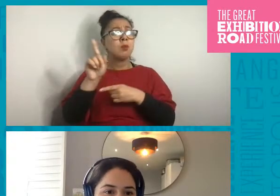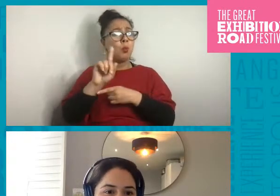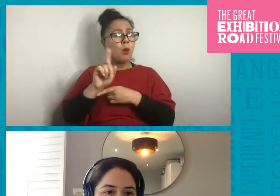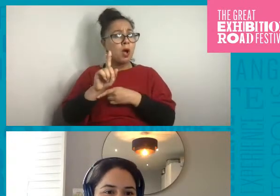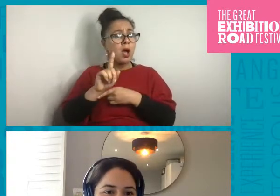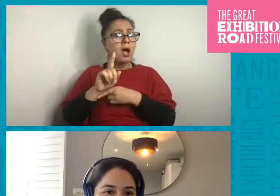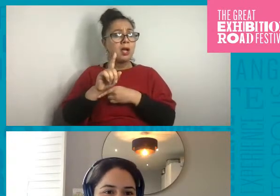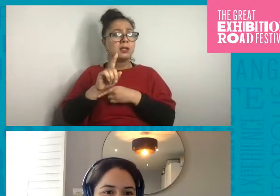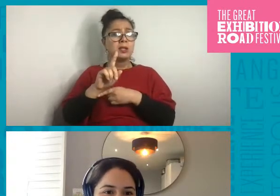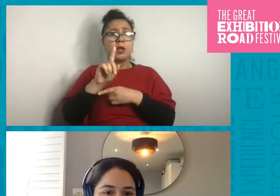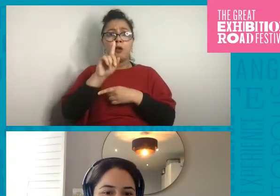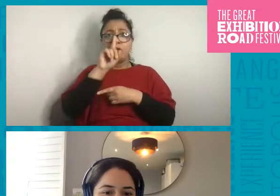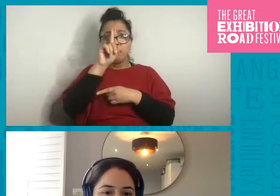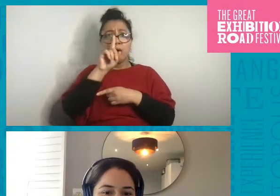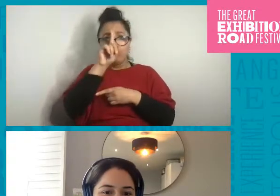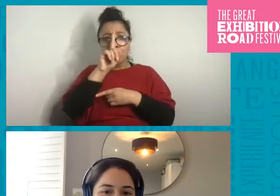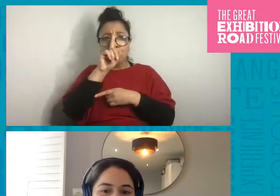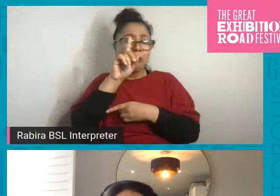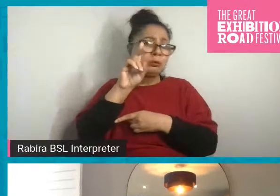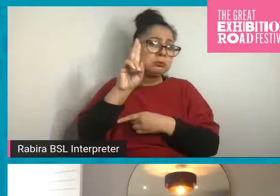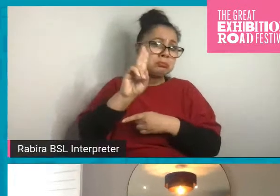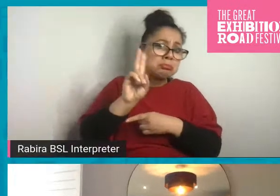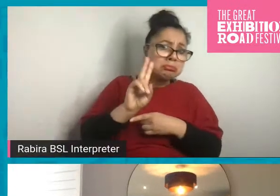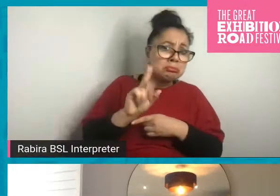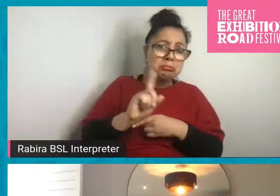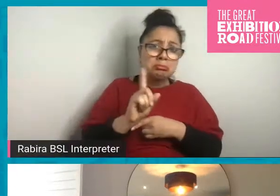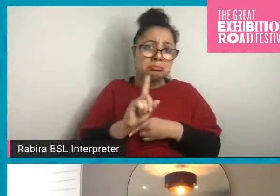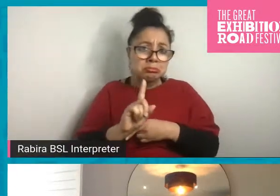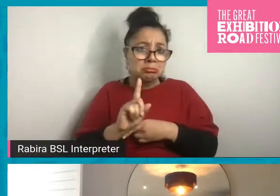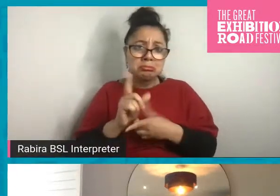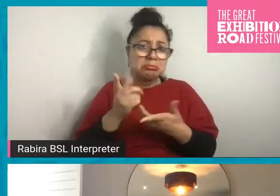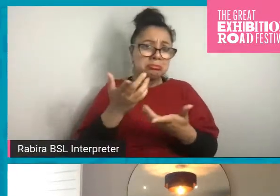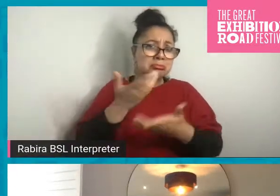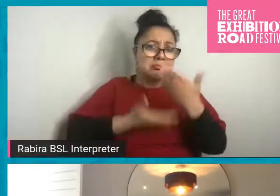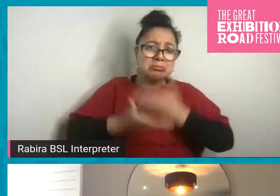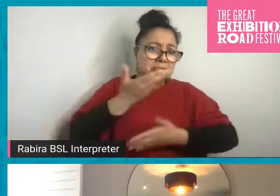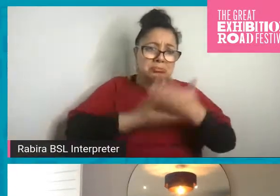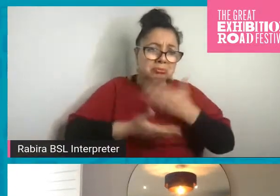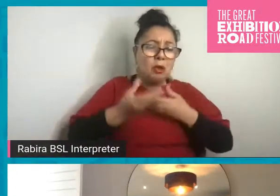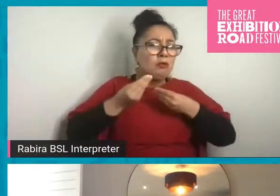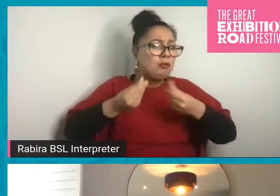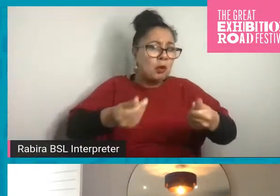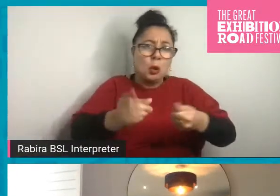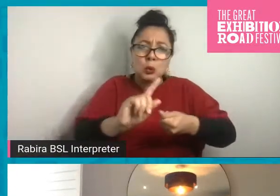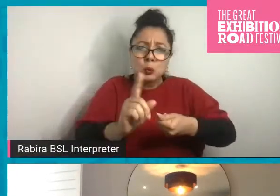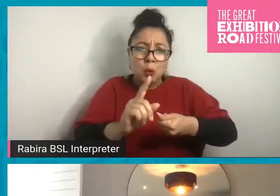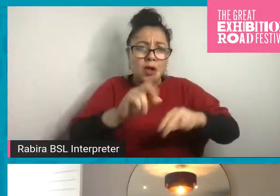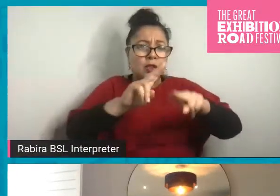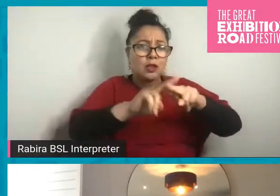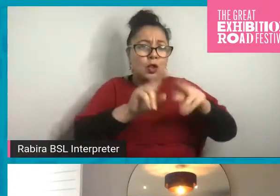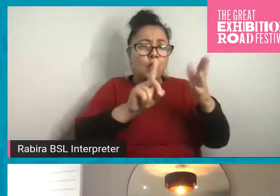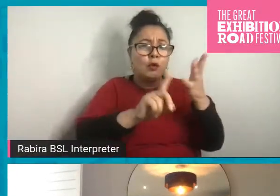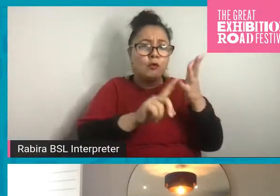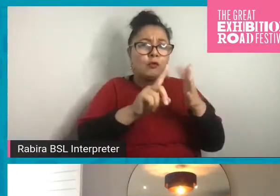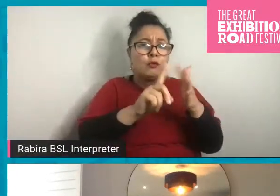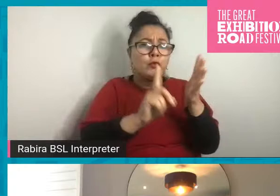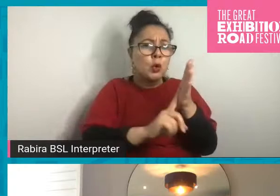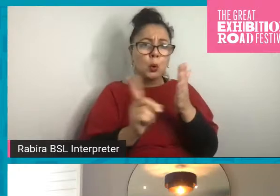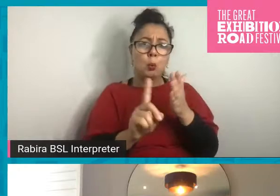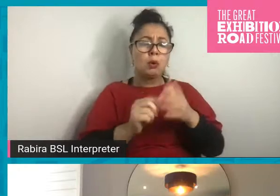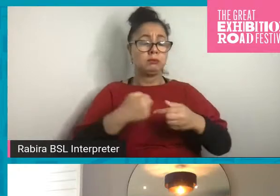Can you tell us what fuel is? Yeah, sure, Lynette. So yeah, my work is on energy